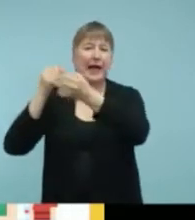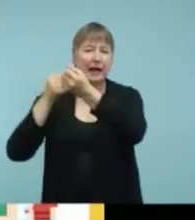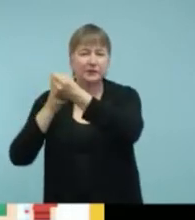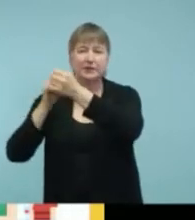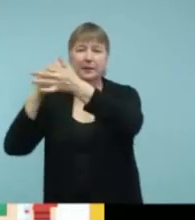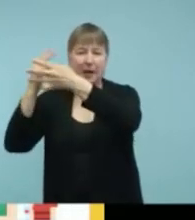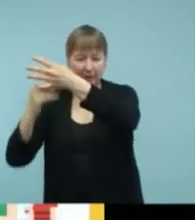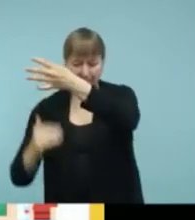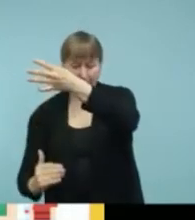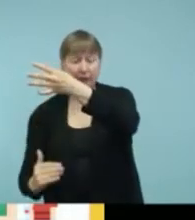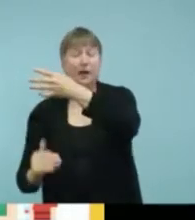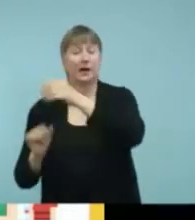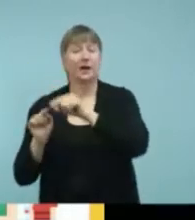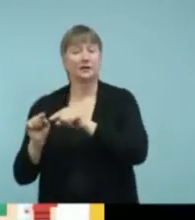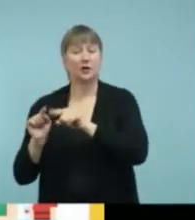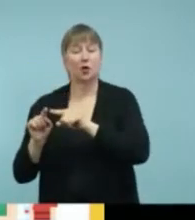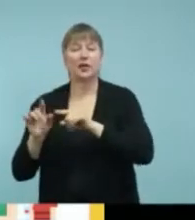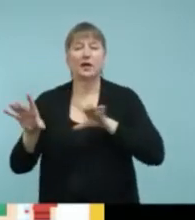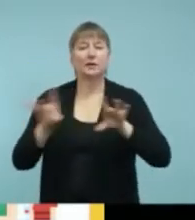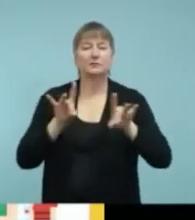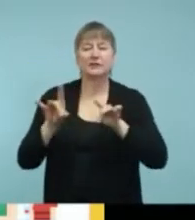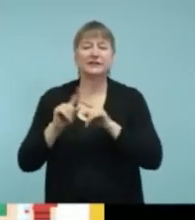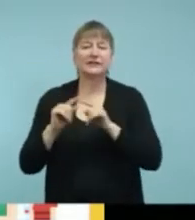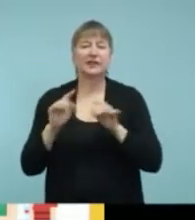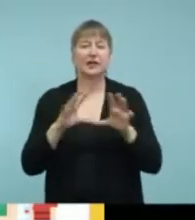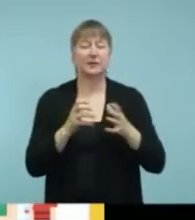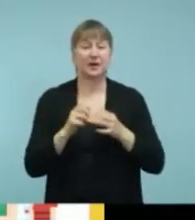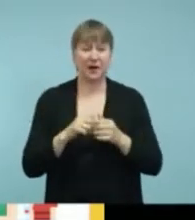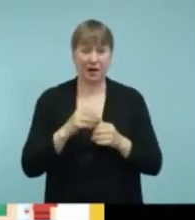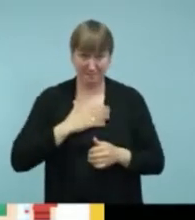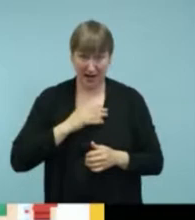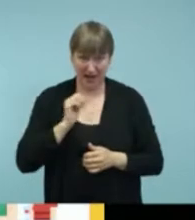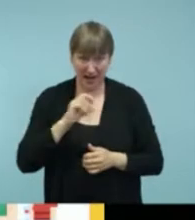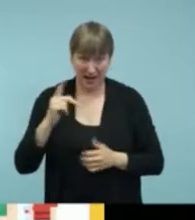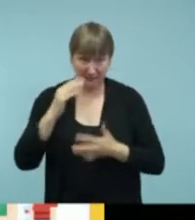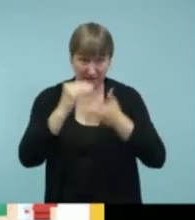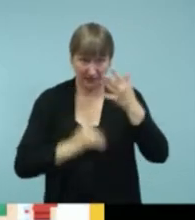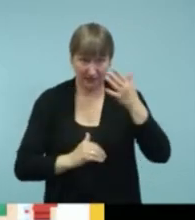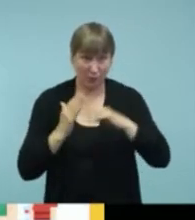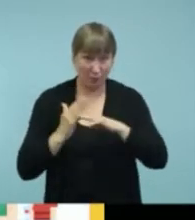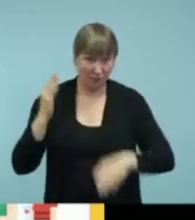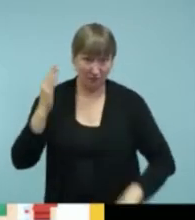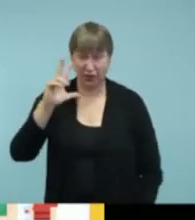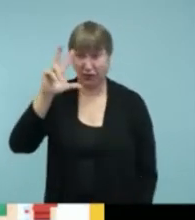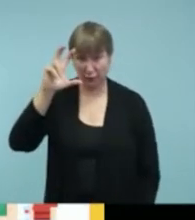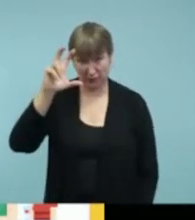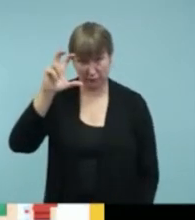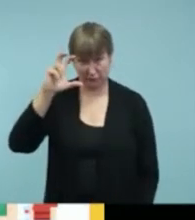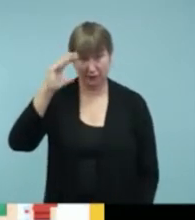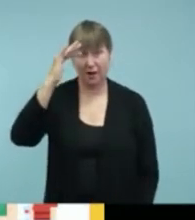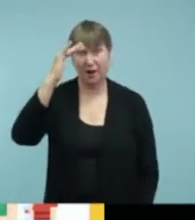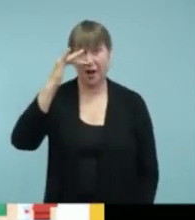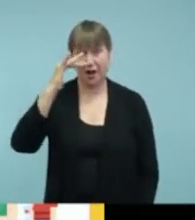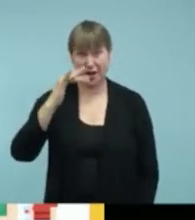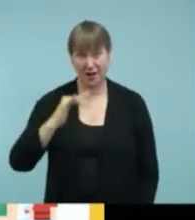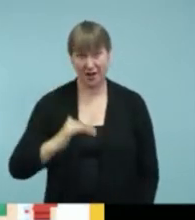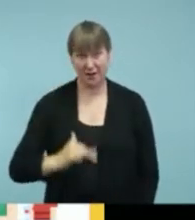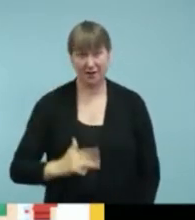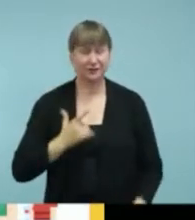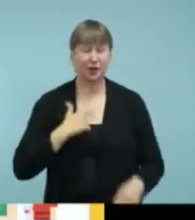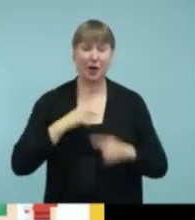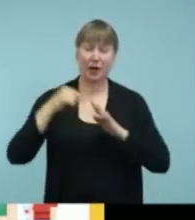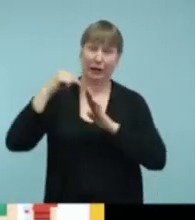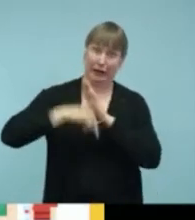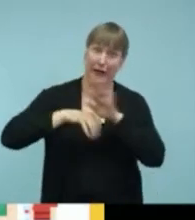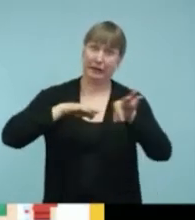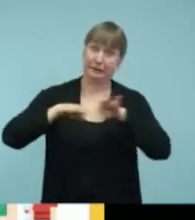Understand that this app list has over 300 apps on it now. So there's no way I could talk about all of them in depth. So